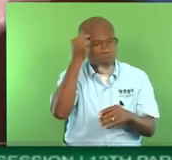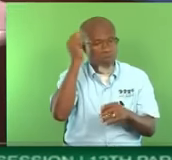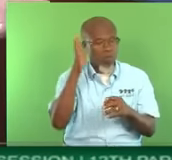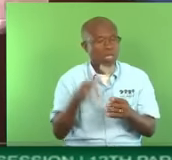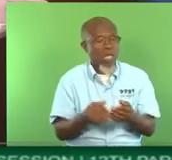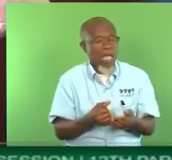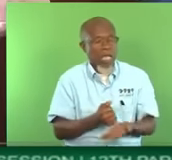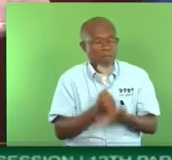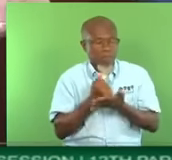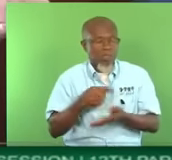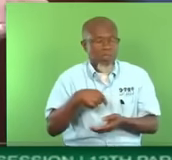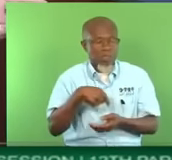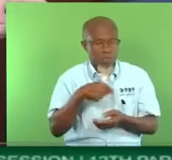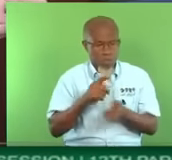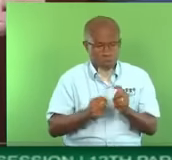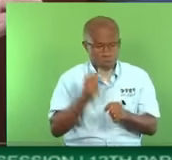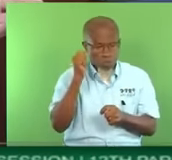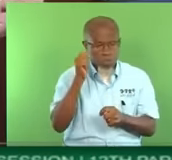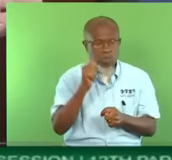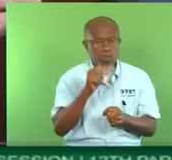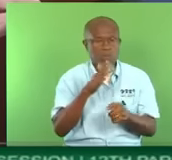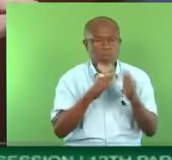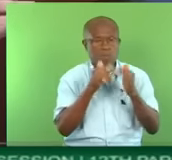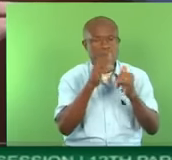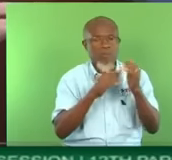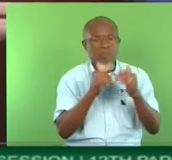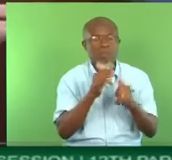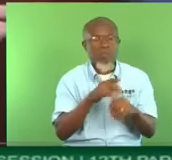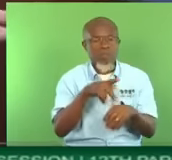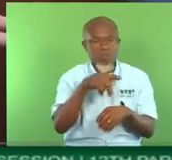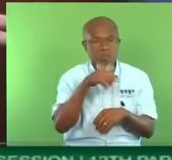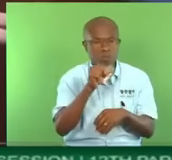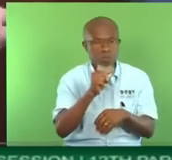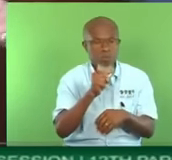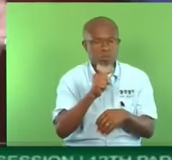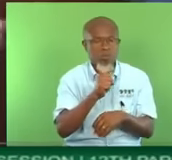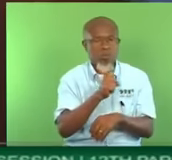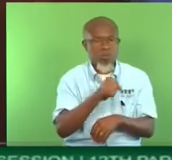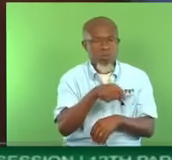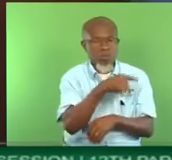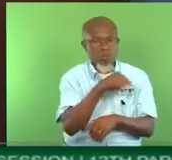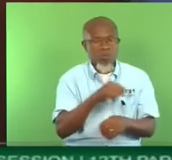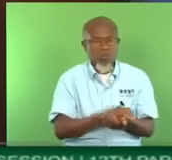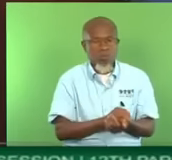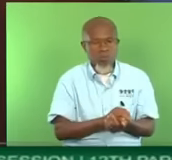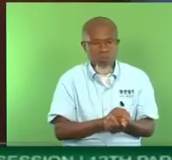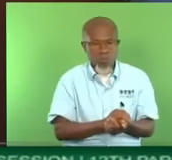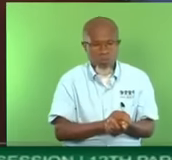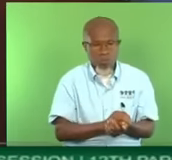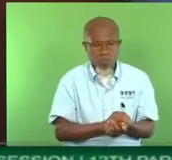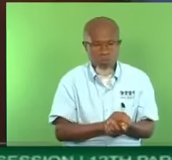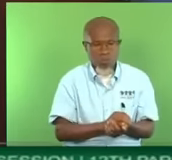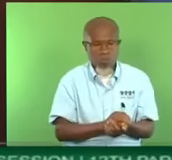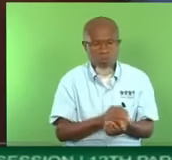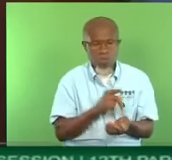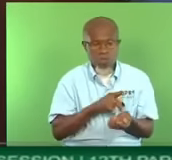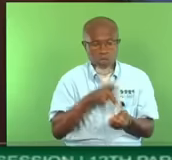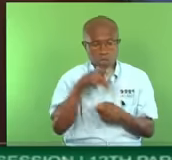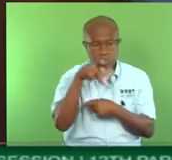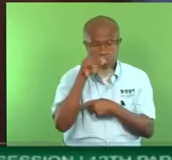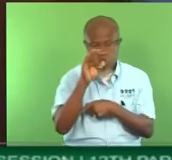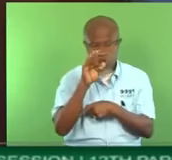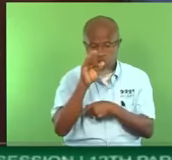at its Port of Spain General Hospital, says Minister of Health, Dr. Ford Khan. Khan spoke at a post-cabinet press conference